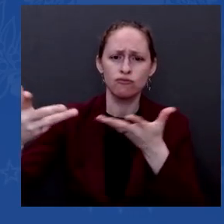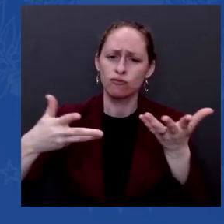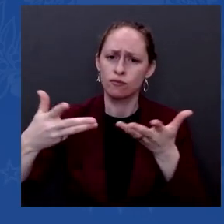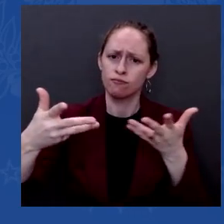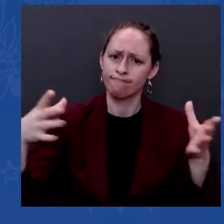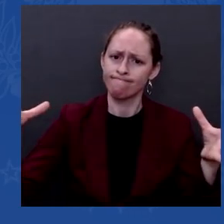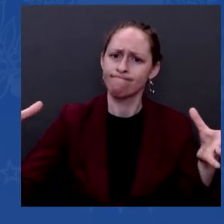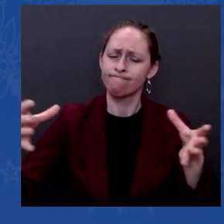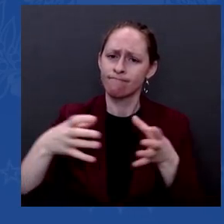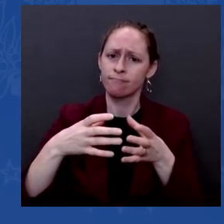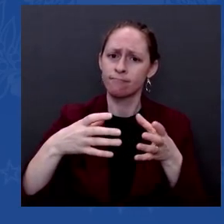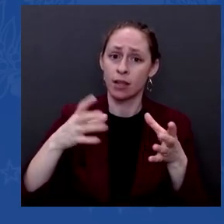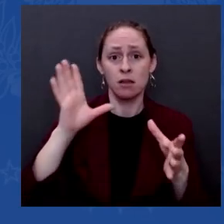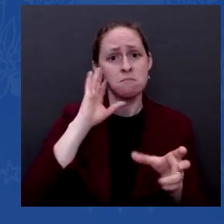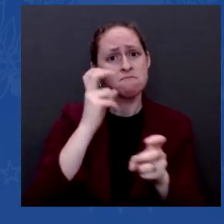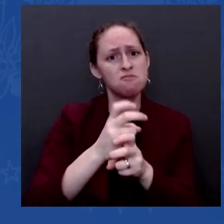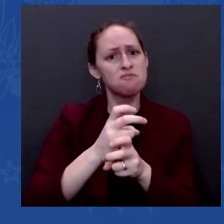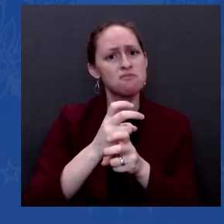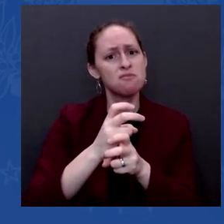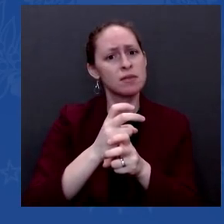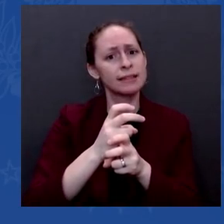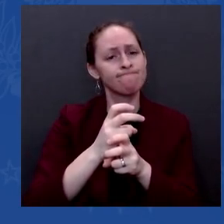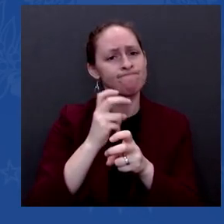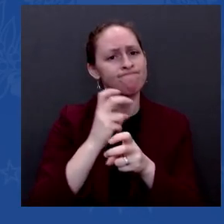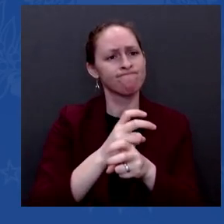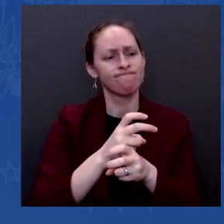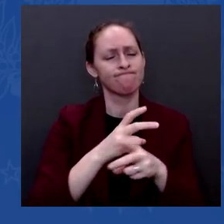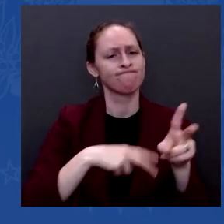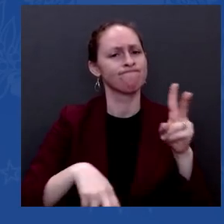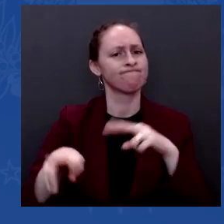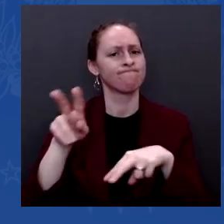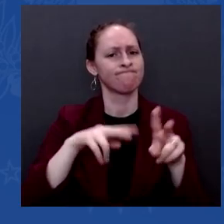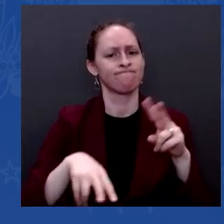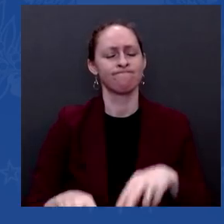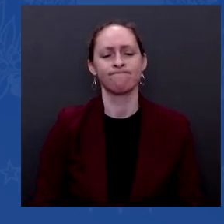And I'm not giving up on the prospect of being able to do that. Thank you.